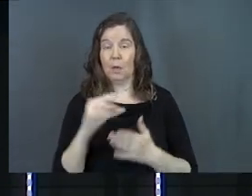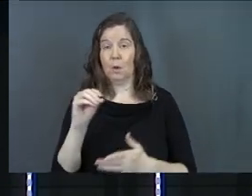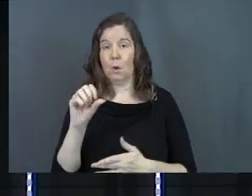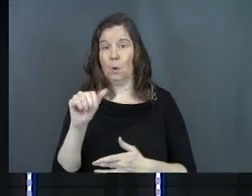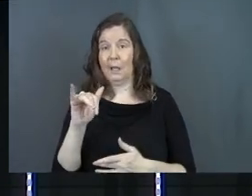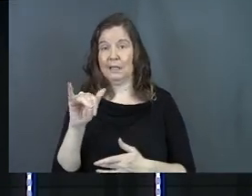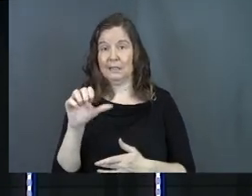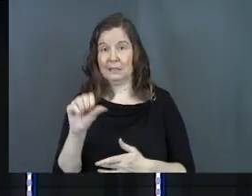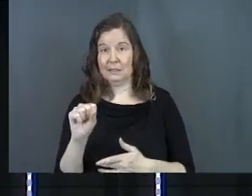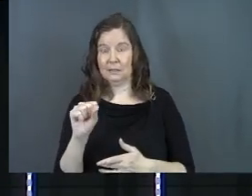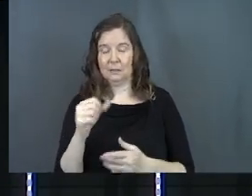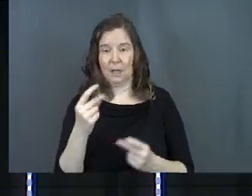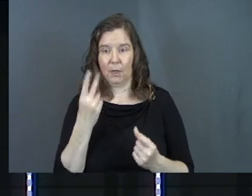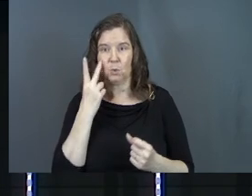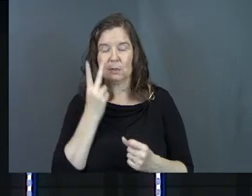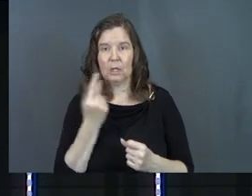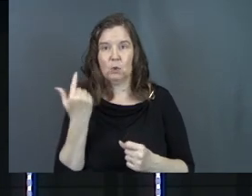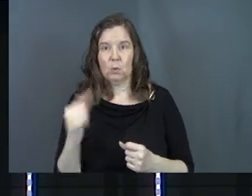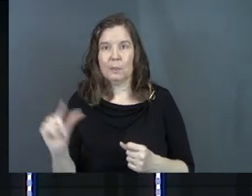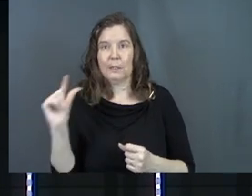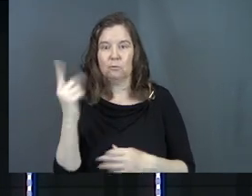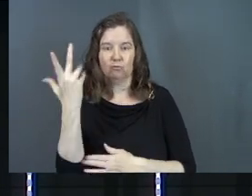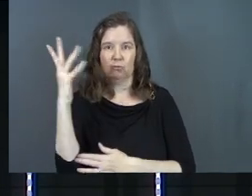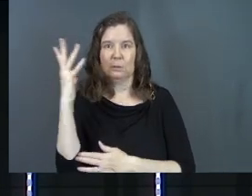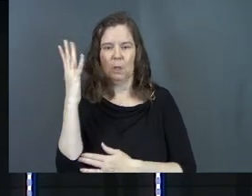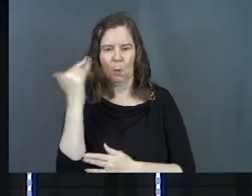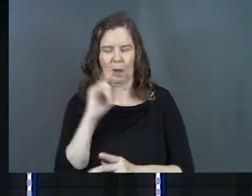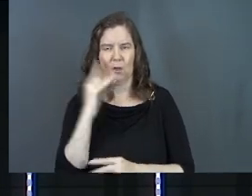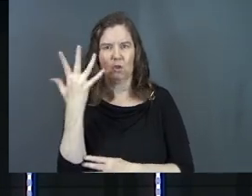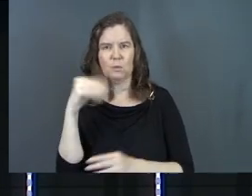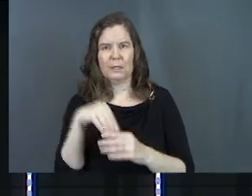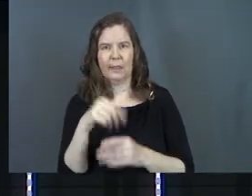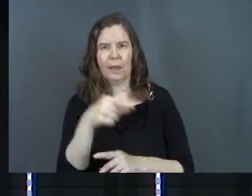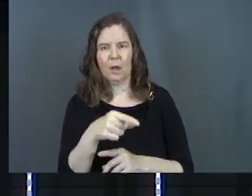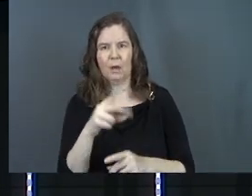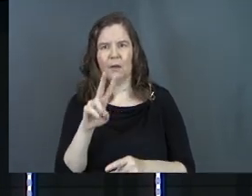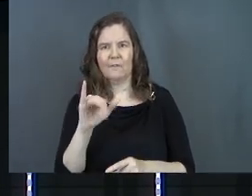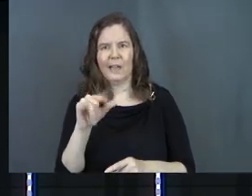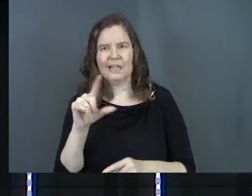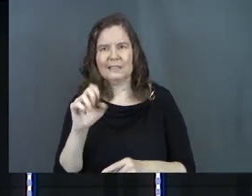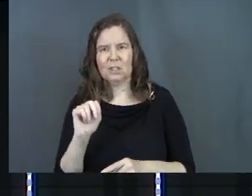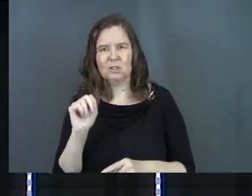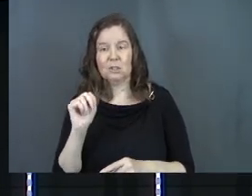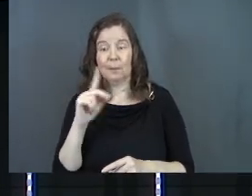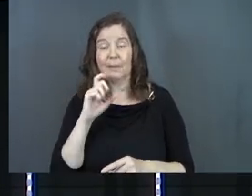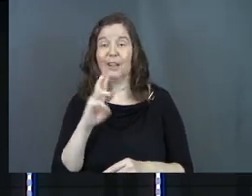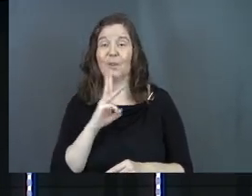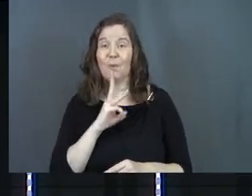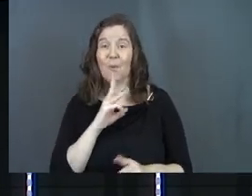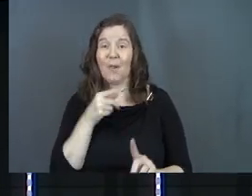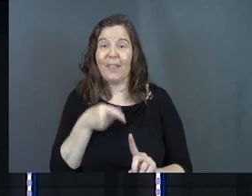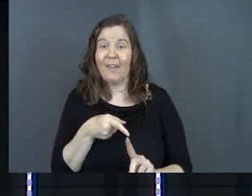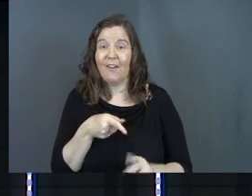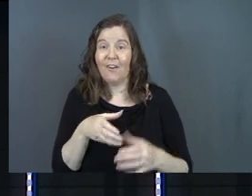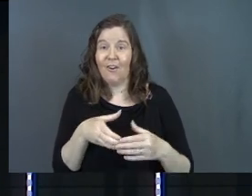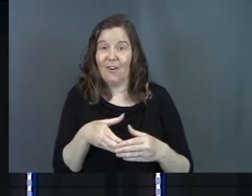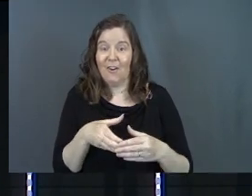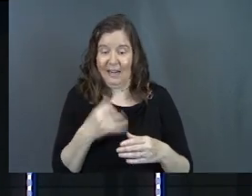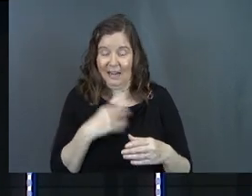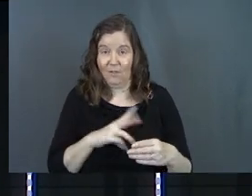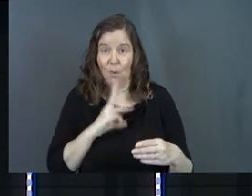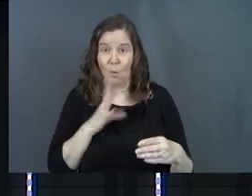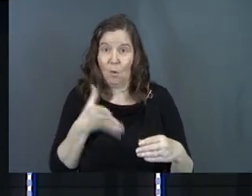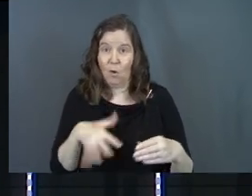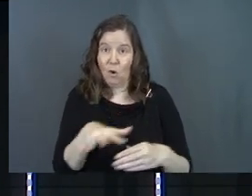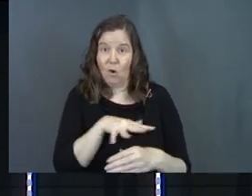the oasis, and all of a sudden there's vegetation. There might be trees there. Why are there trees? Why is there vegetation? Because there's a water source, right? And if